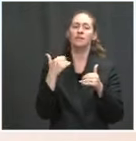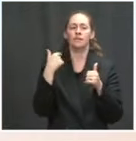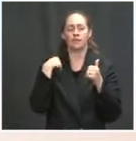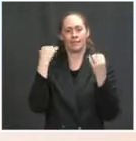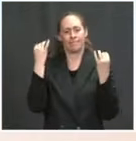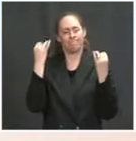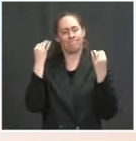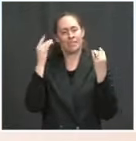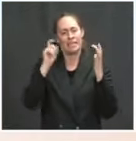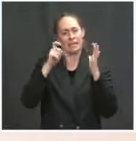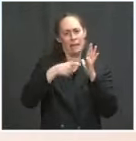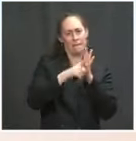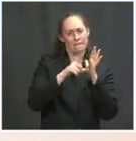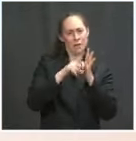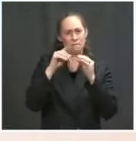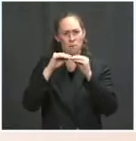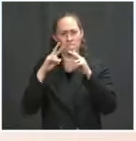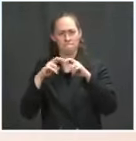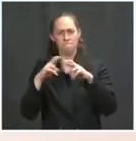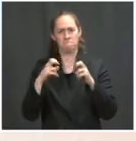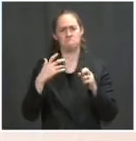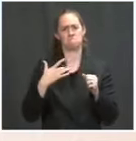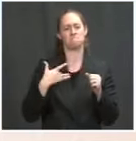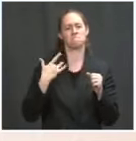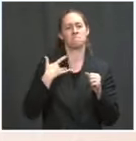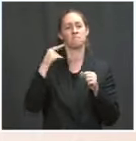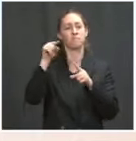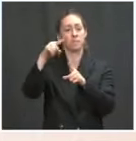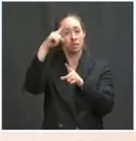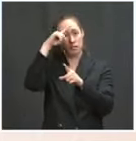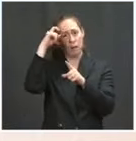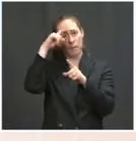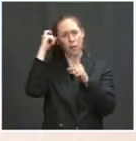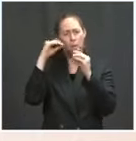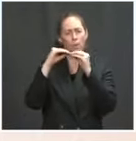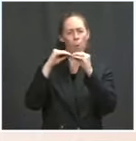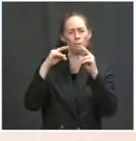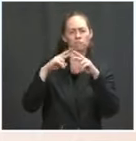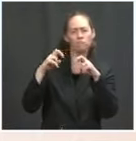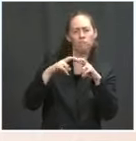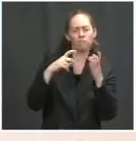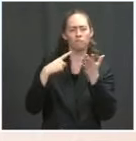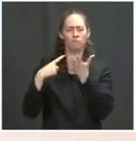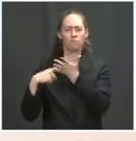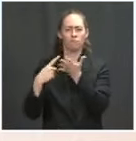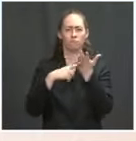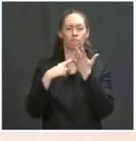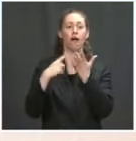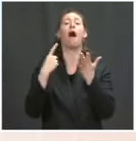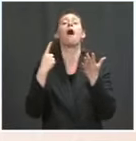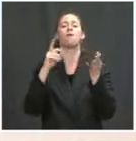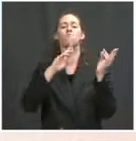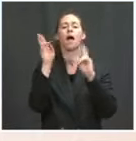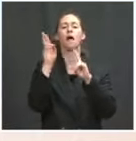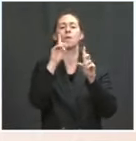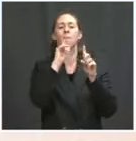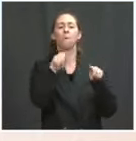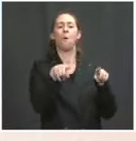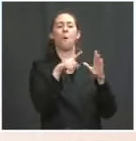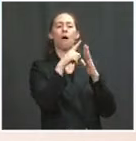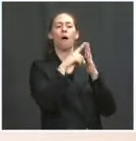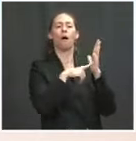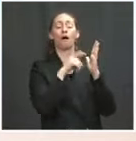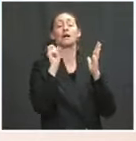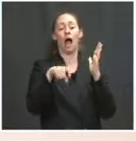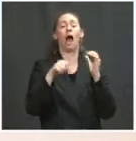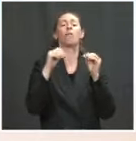and anticipate during the course of the summer months that we will complete our review and then have an opportunity perhaps to have a conversation about this in the fall. And